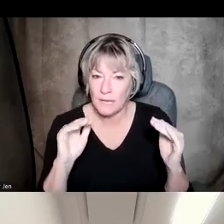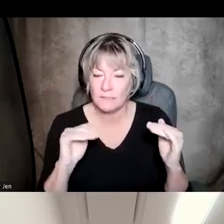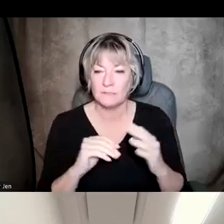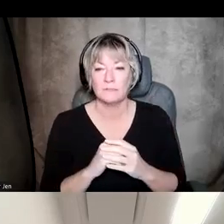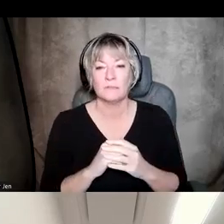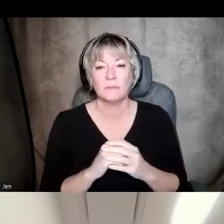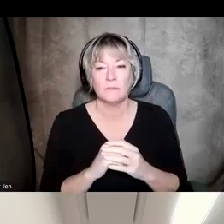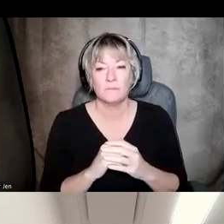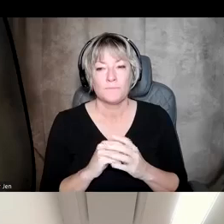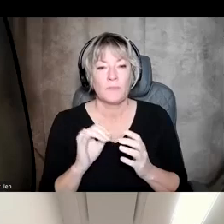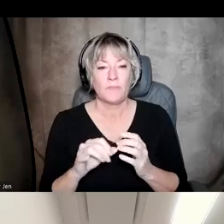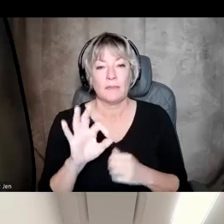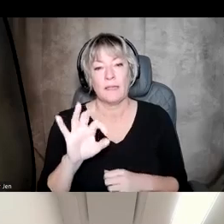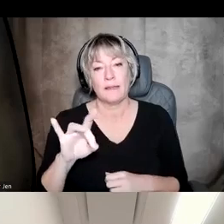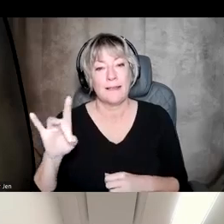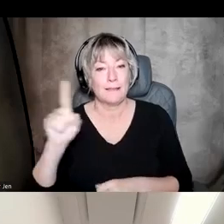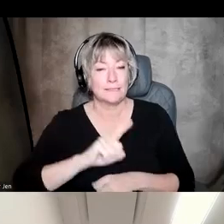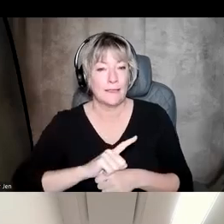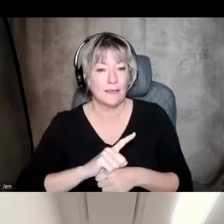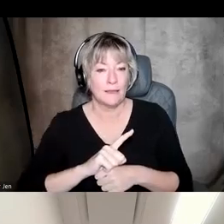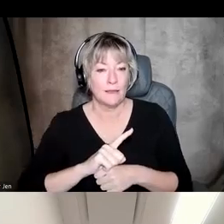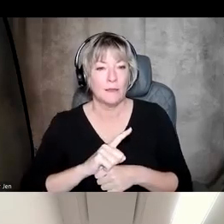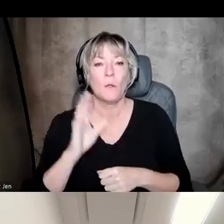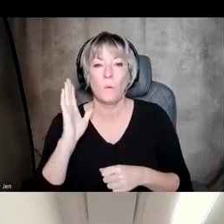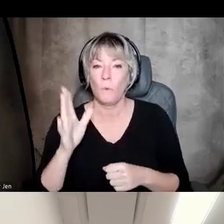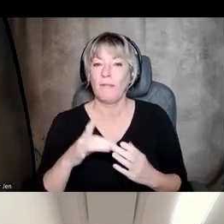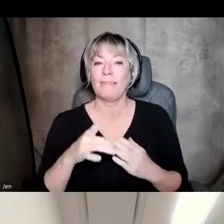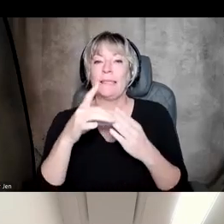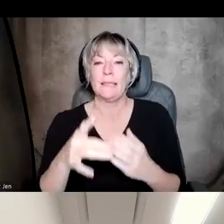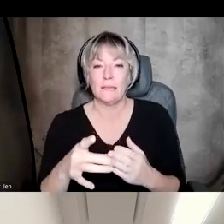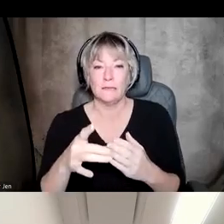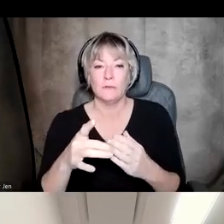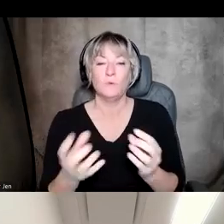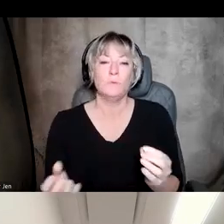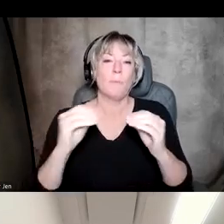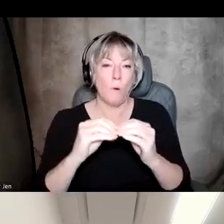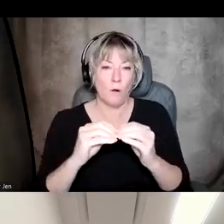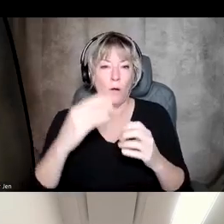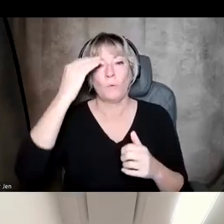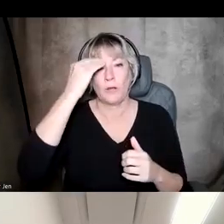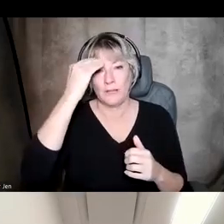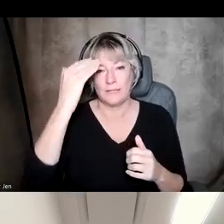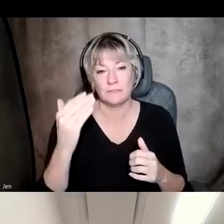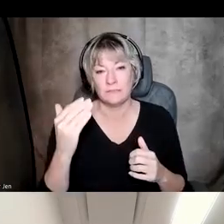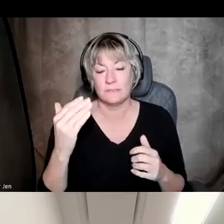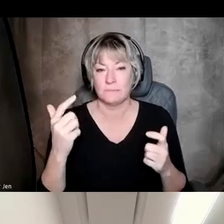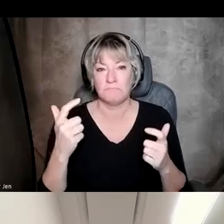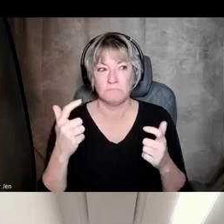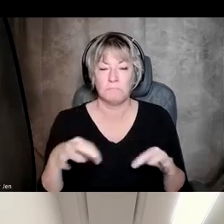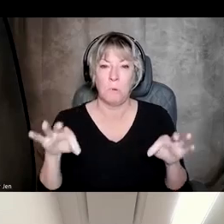that 988 day will lead to a increase in awareness that is significant